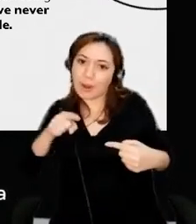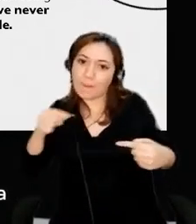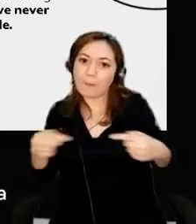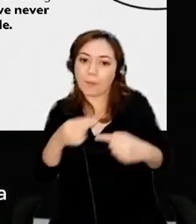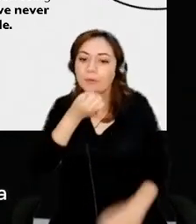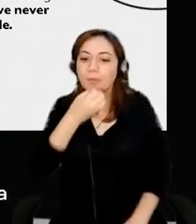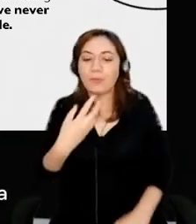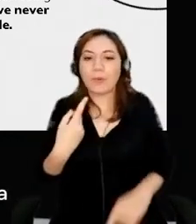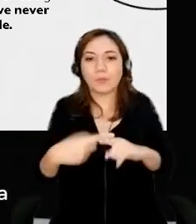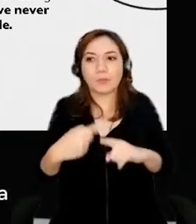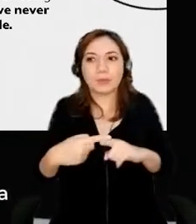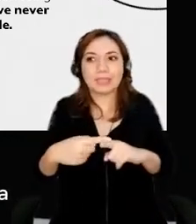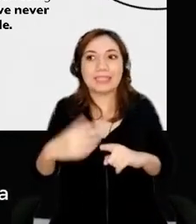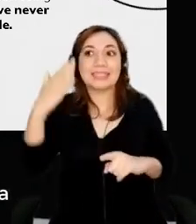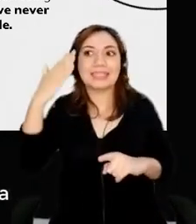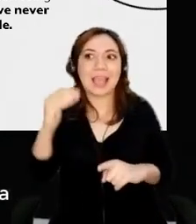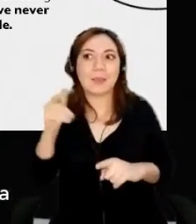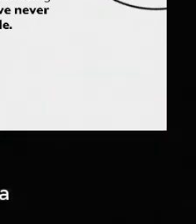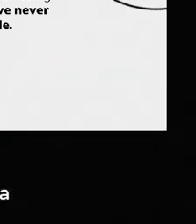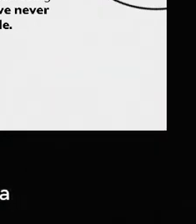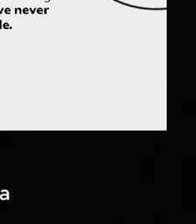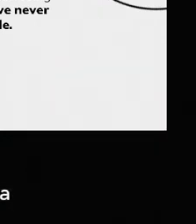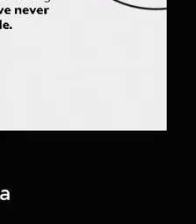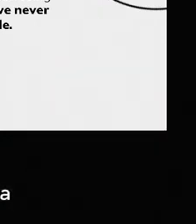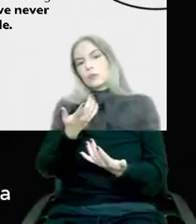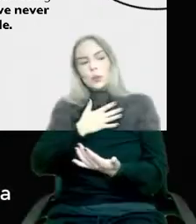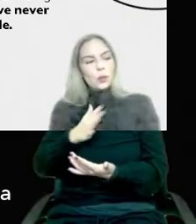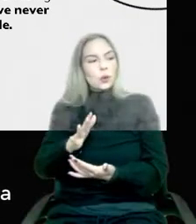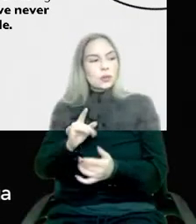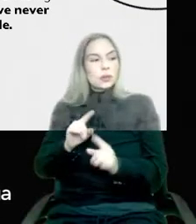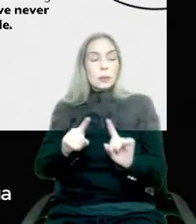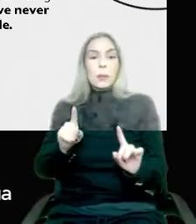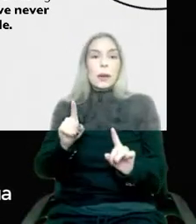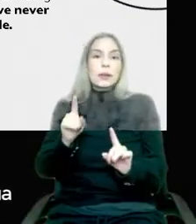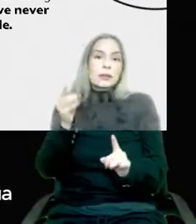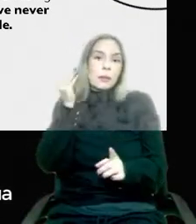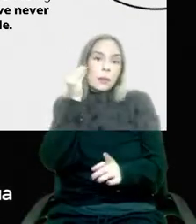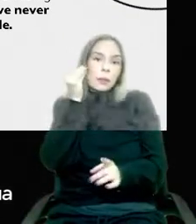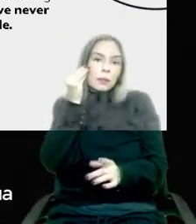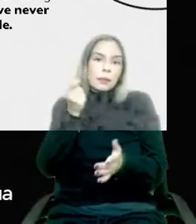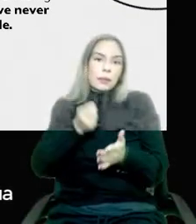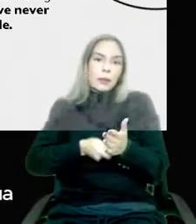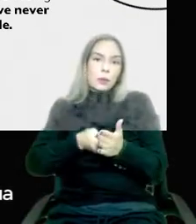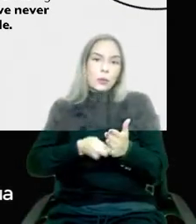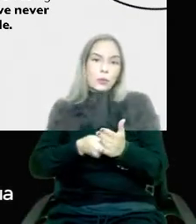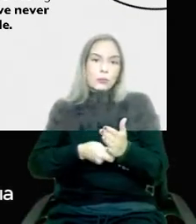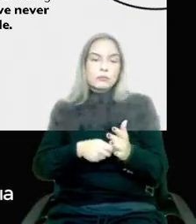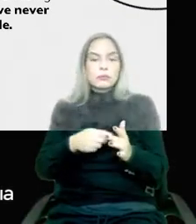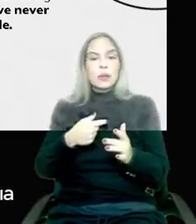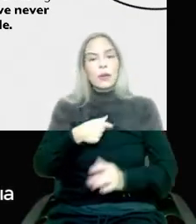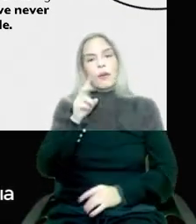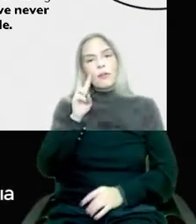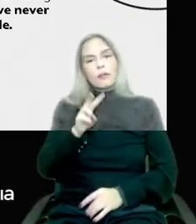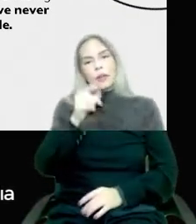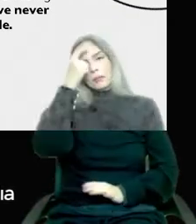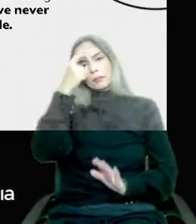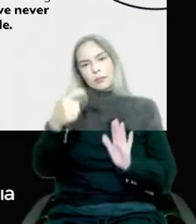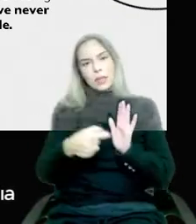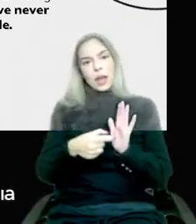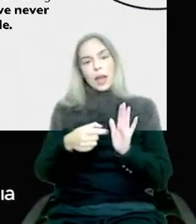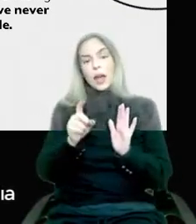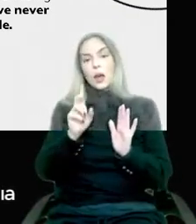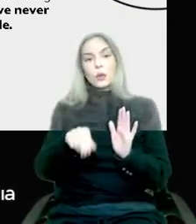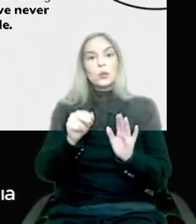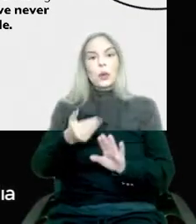but at least they did it. And so, I see AI as a tool for unprecedented creativity, not world